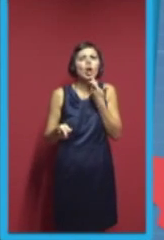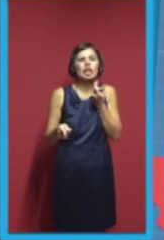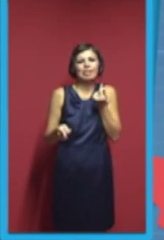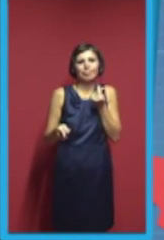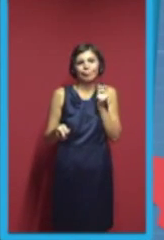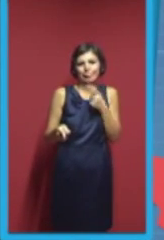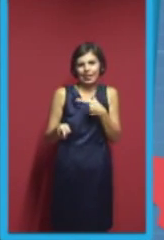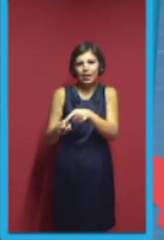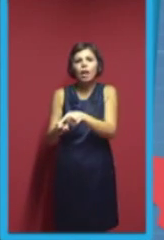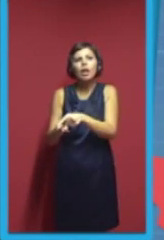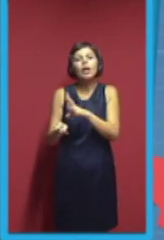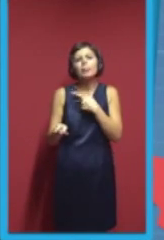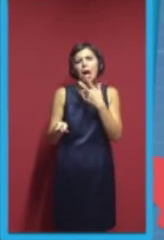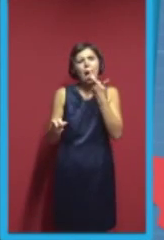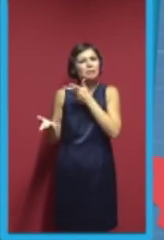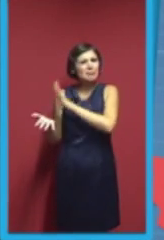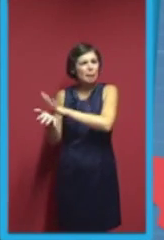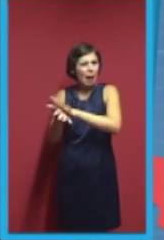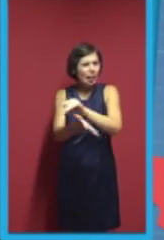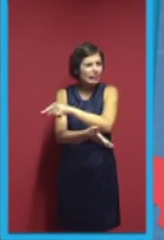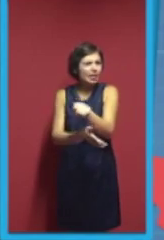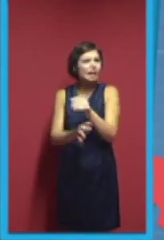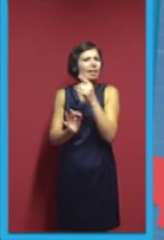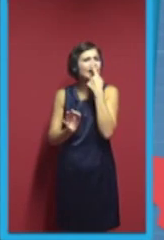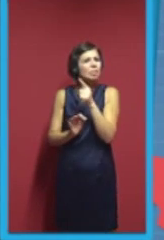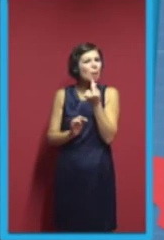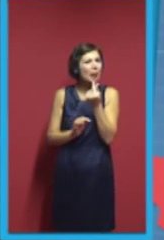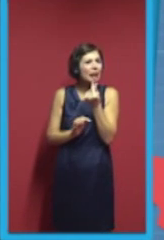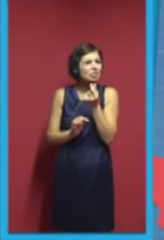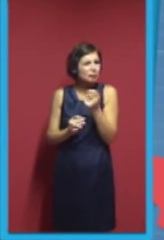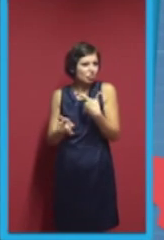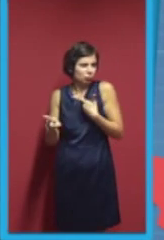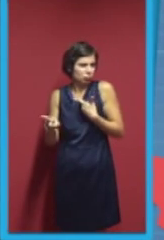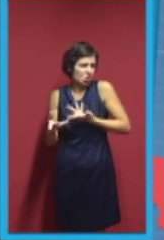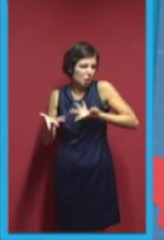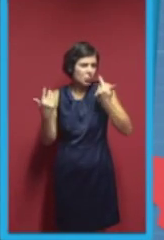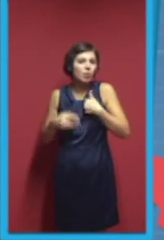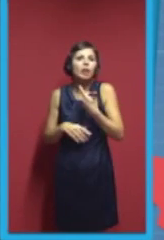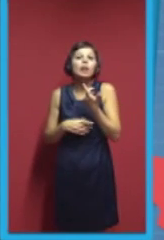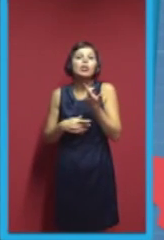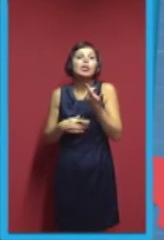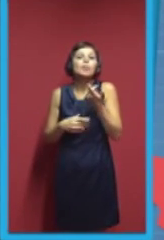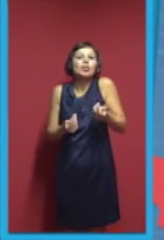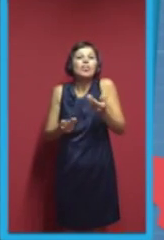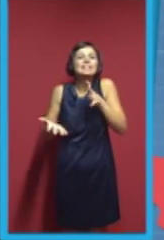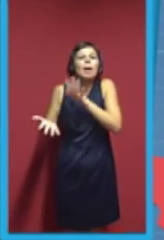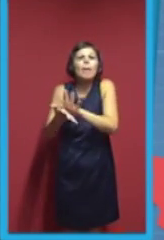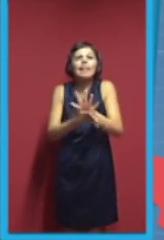only because we have open-source 3D printers. Because hundreds of people...